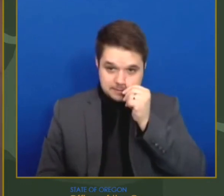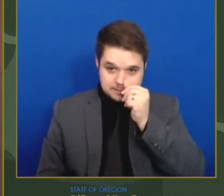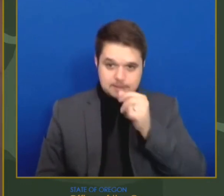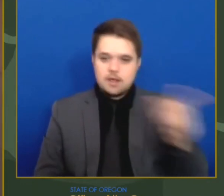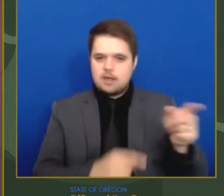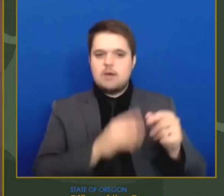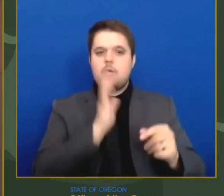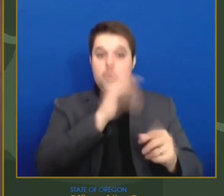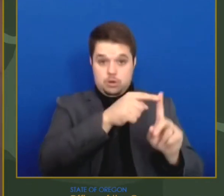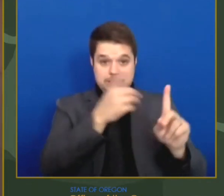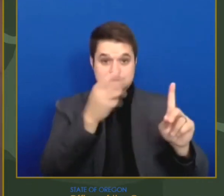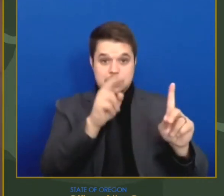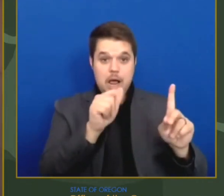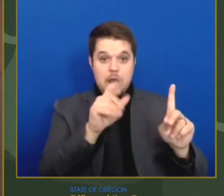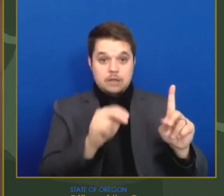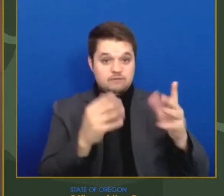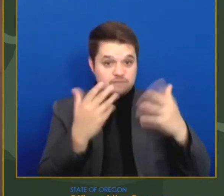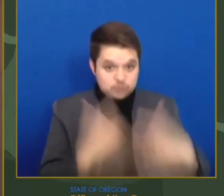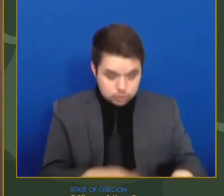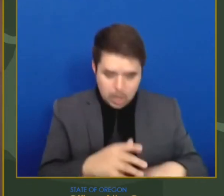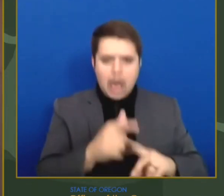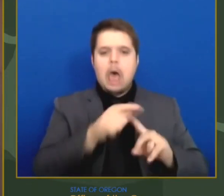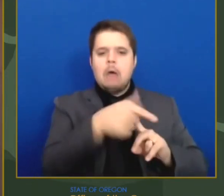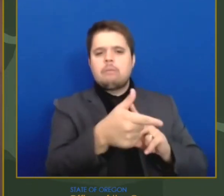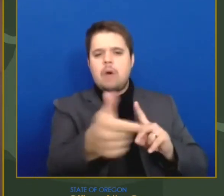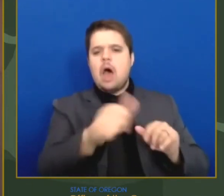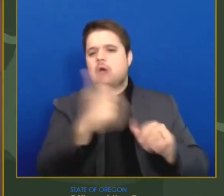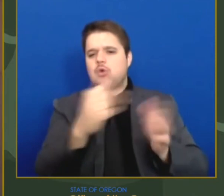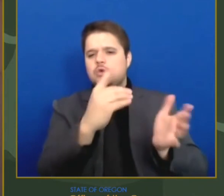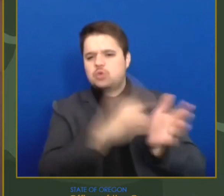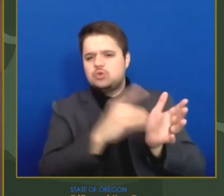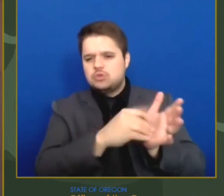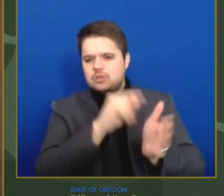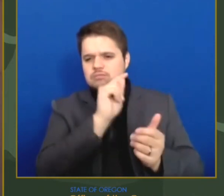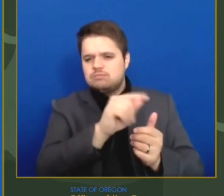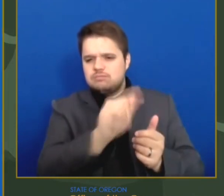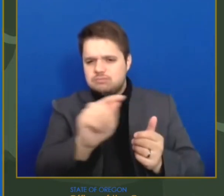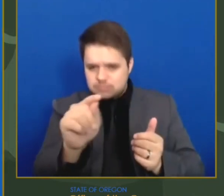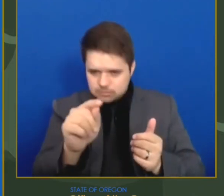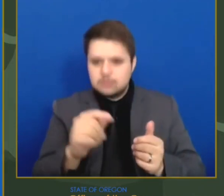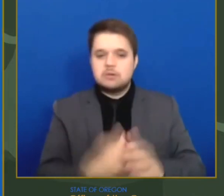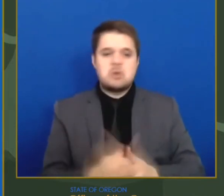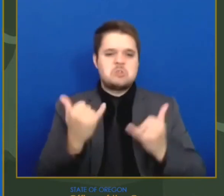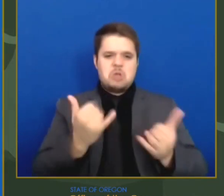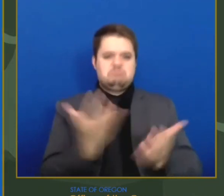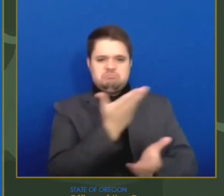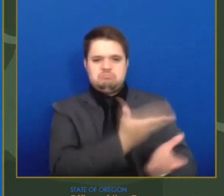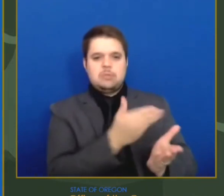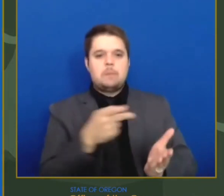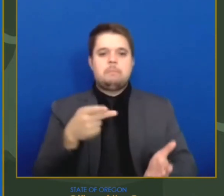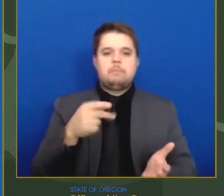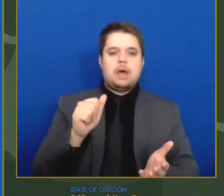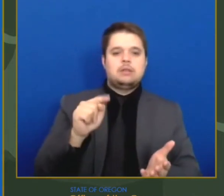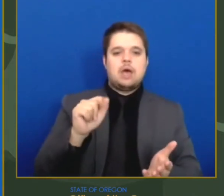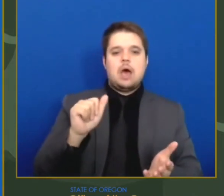and what it means for all of us. Over to you, Director Allen. Thank you, Governor Brown. Again, I'm Patrick Allen, Director of the Oregon